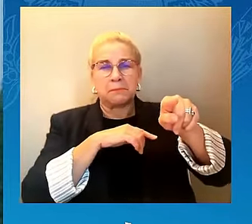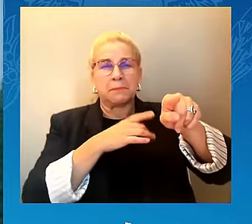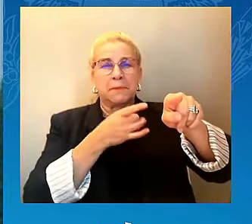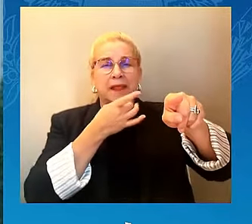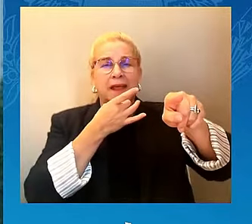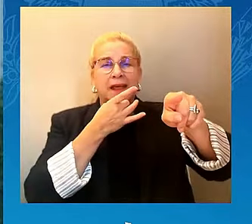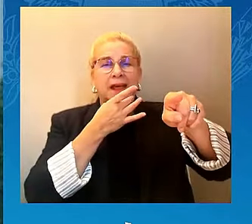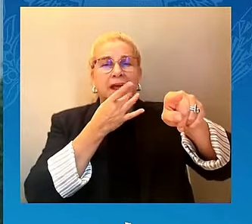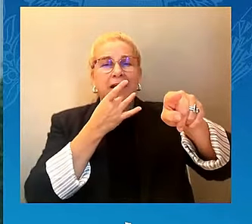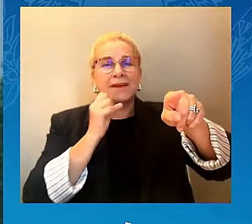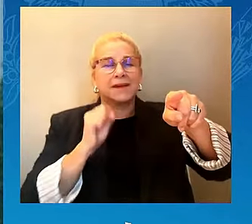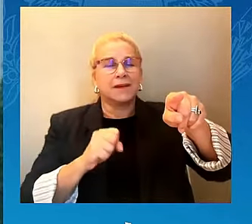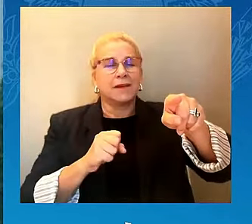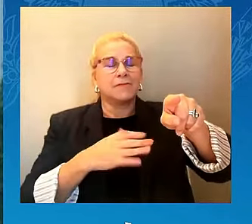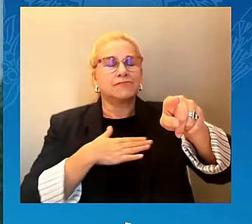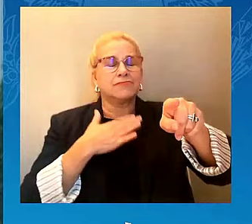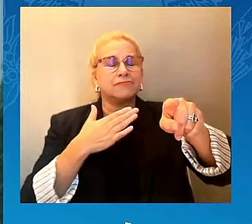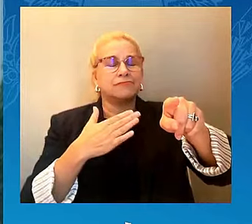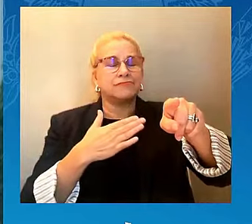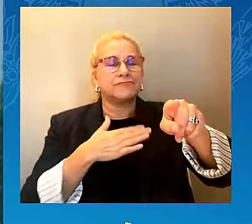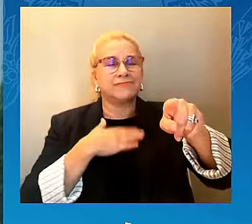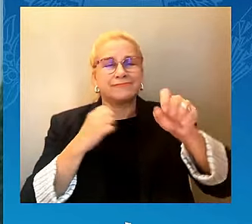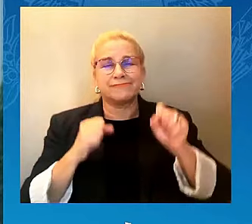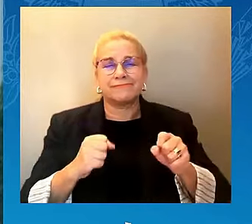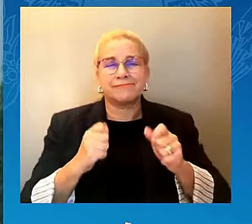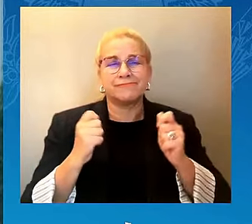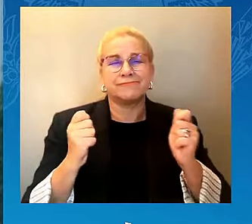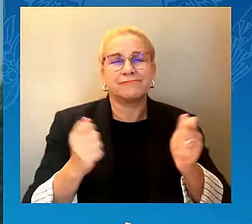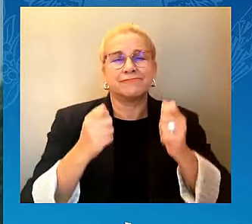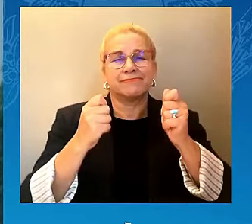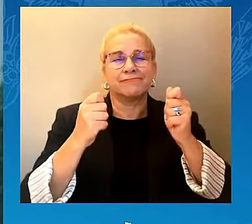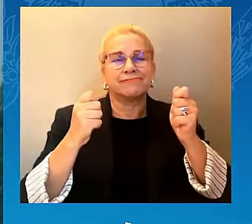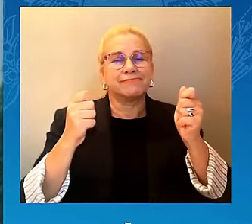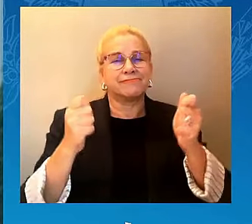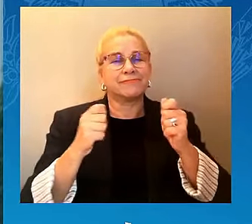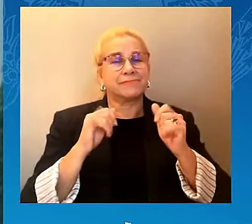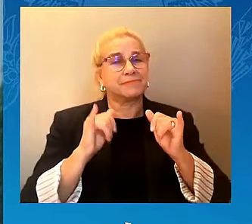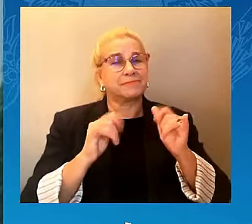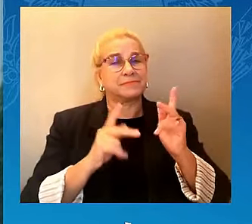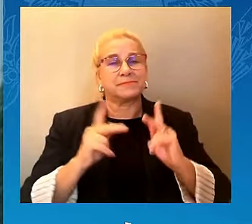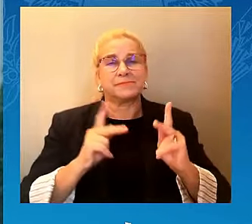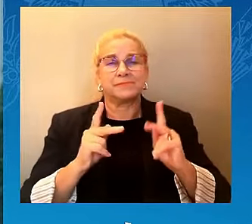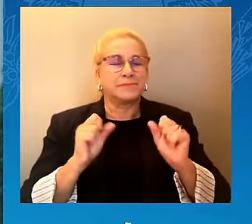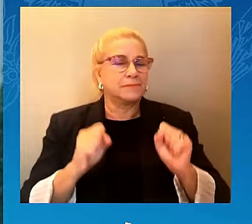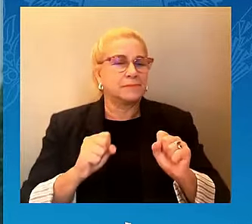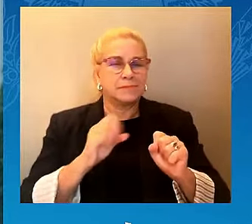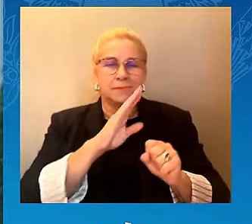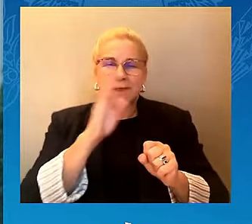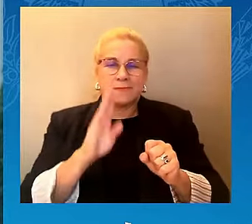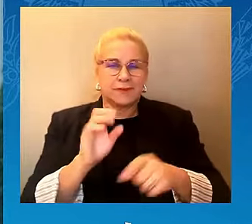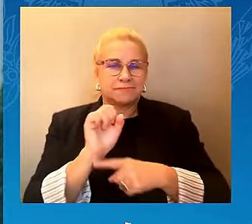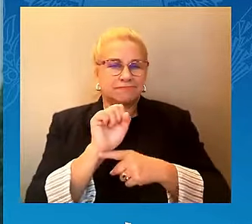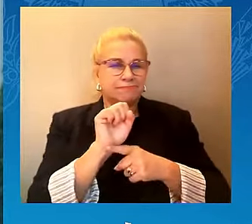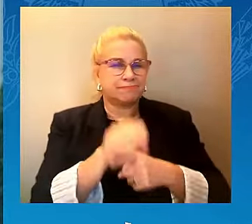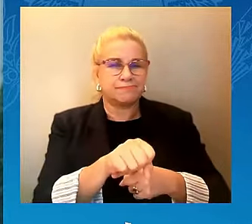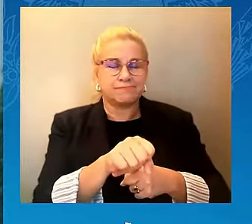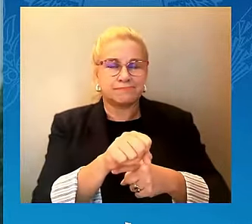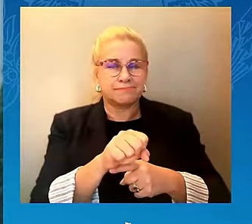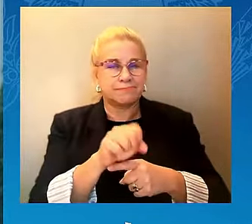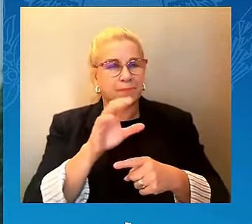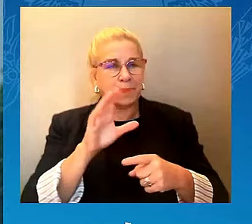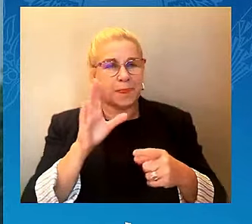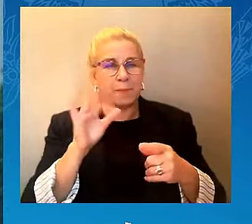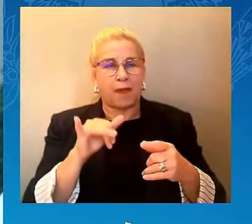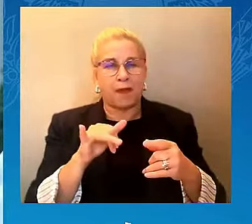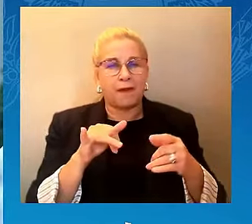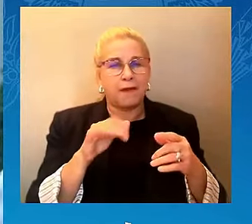That is why today we plant a pomegranate tree, which in Judaism is a symbol of hope